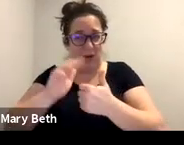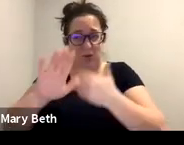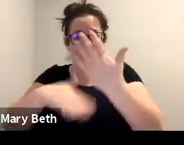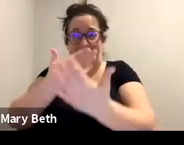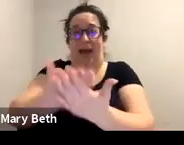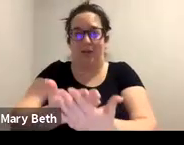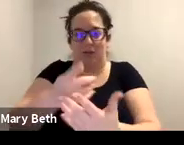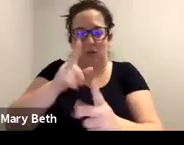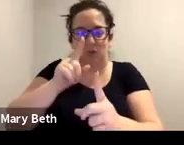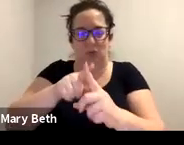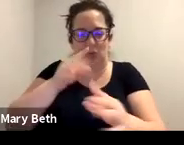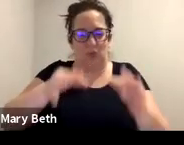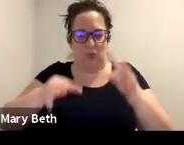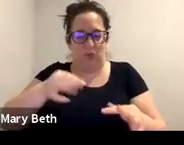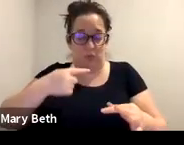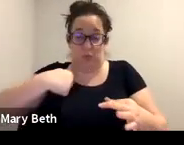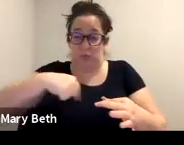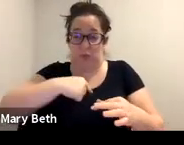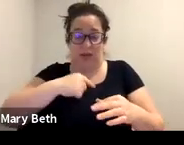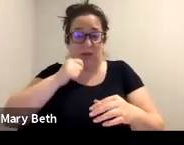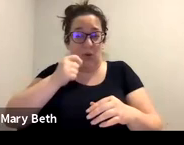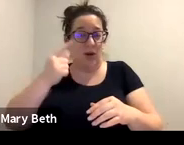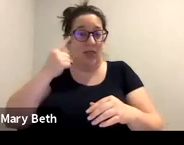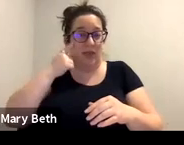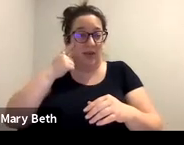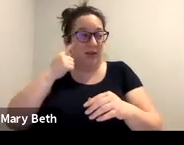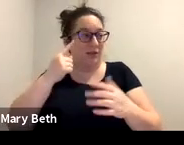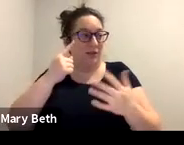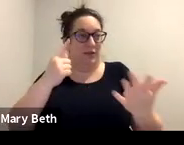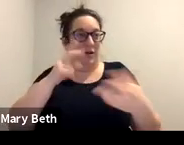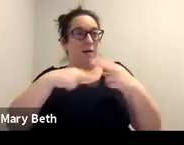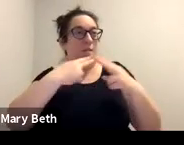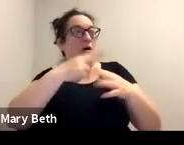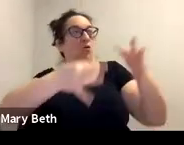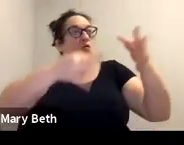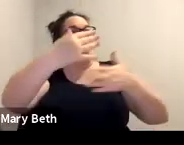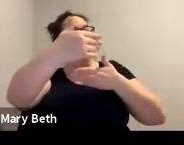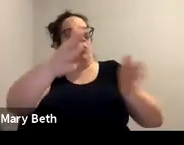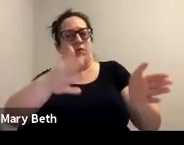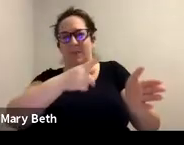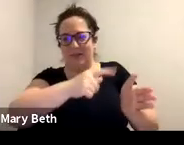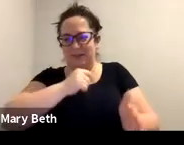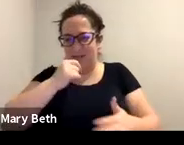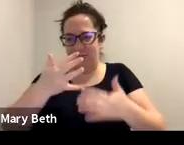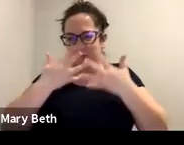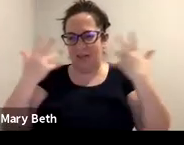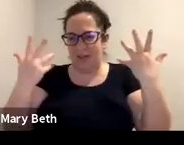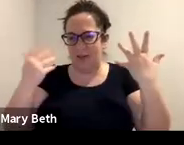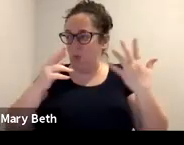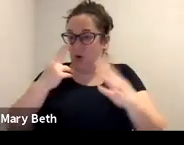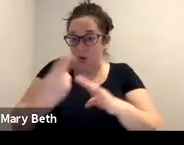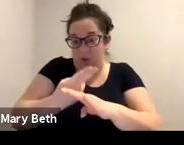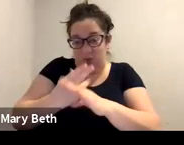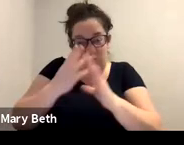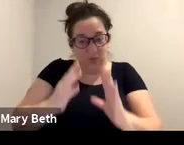thing. We don't think about the fact that the systems that we are a part of are not friendly, user friendly, and,